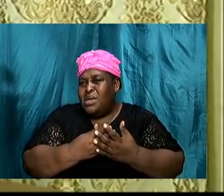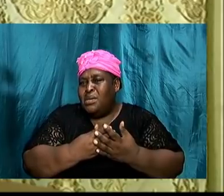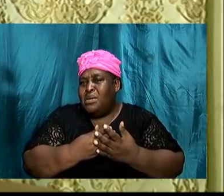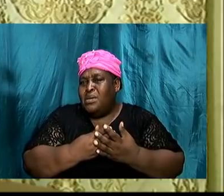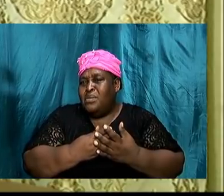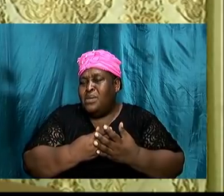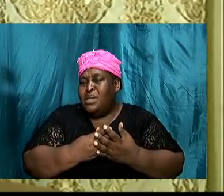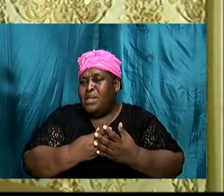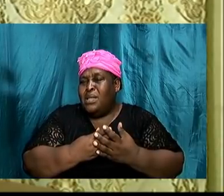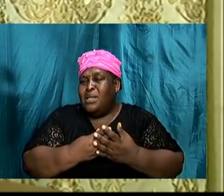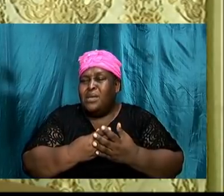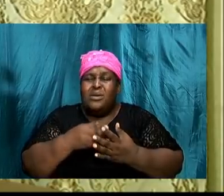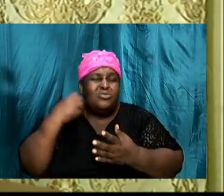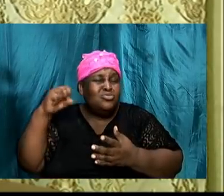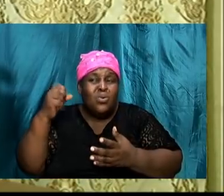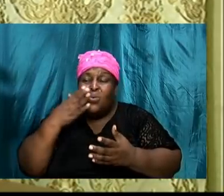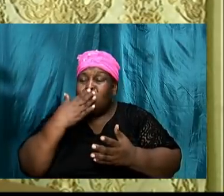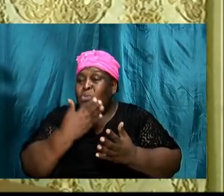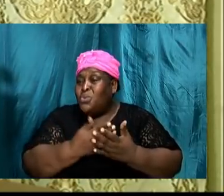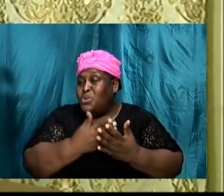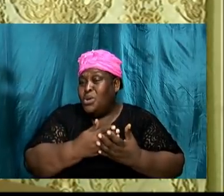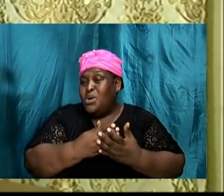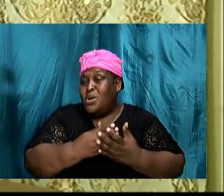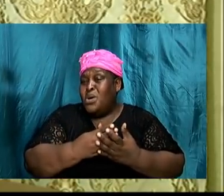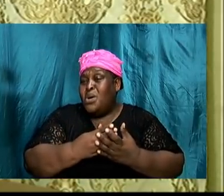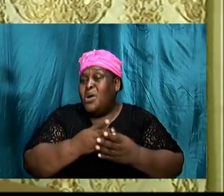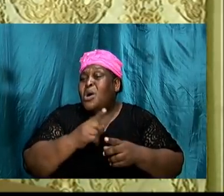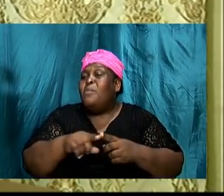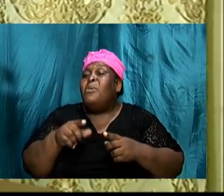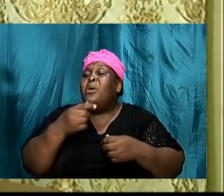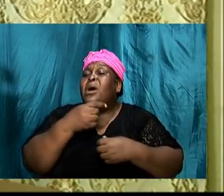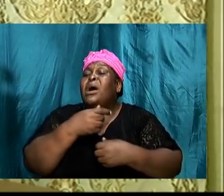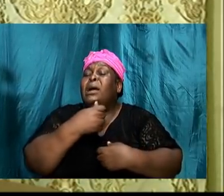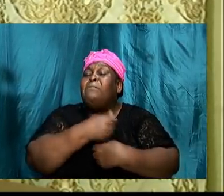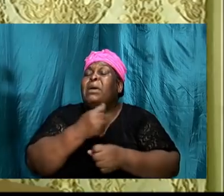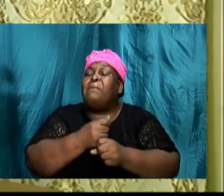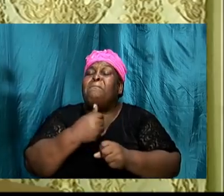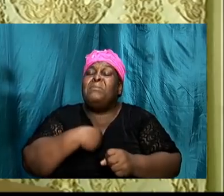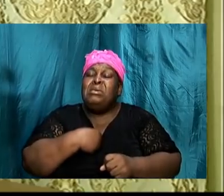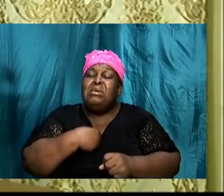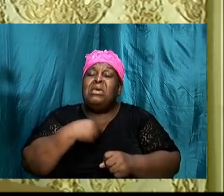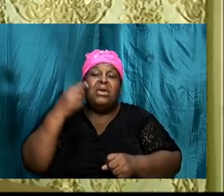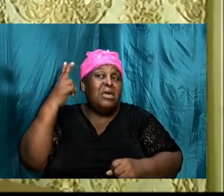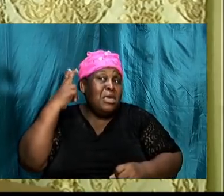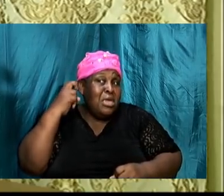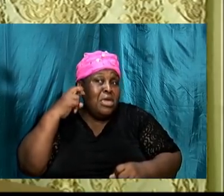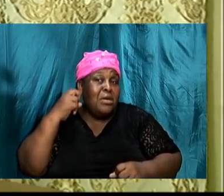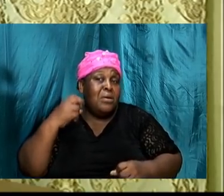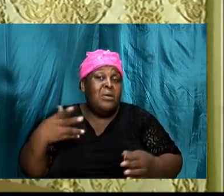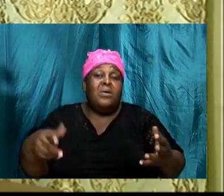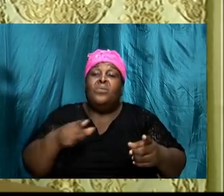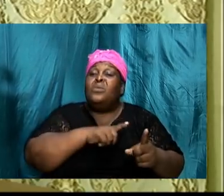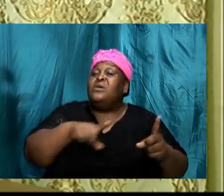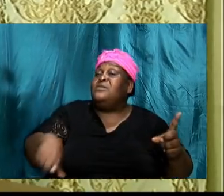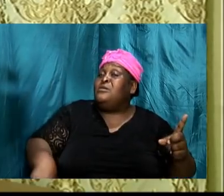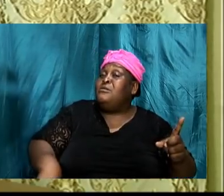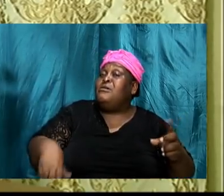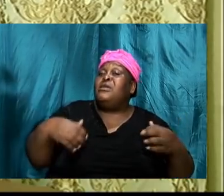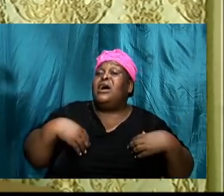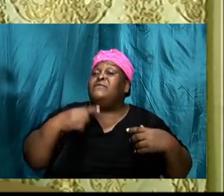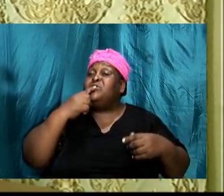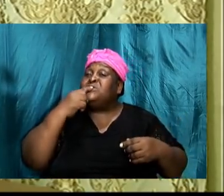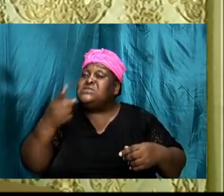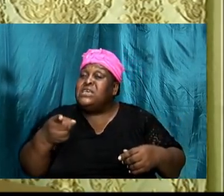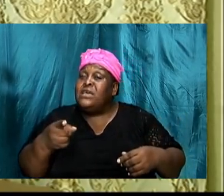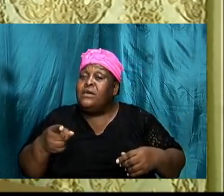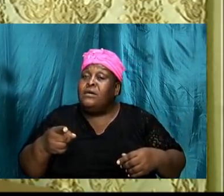view on the scriptures now. It sounds good, but let me hear what the Lord has to say in the matter. So